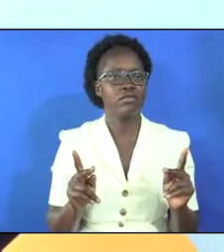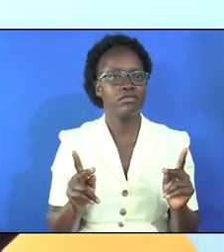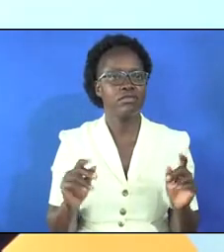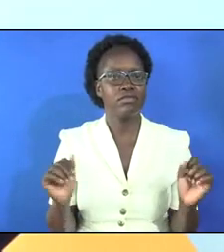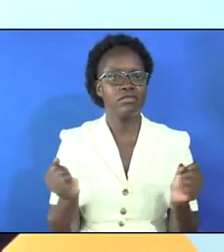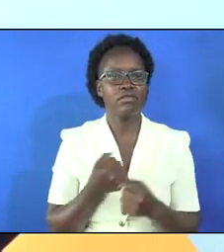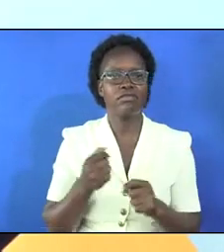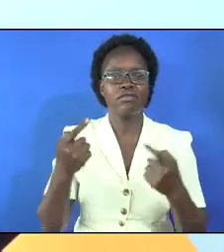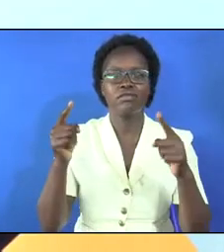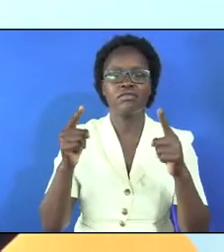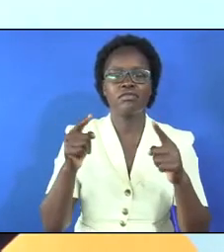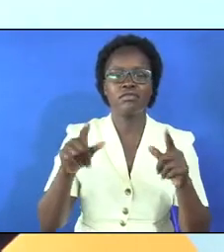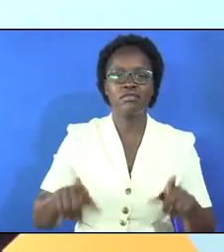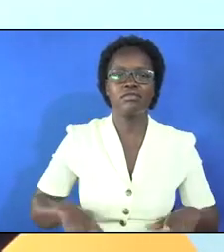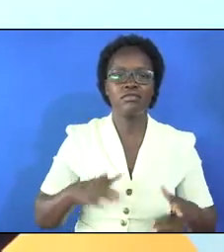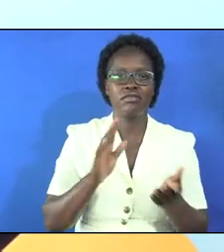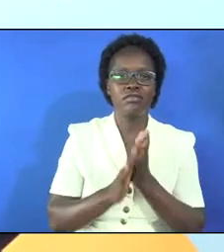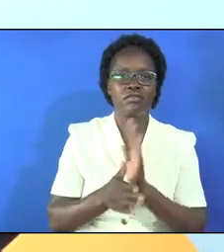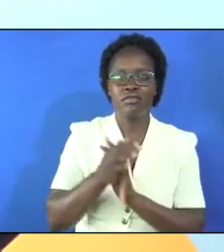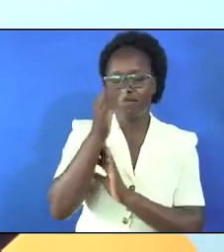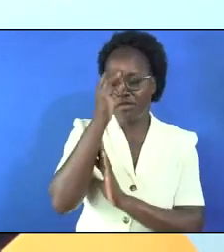succeed in this life without god